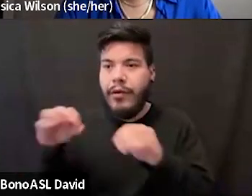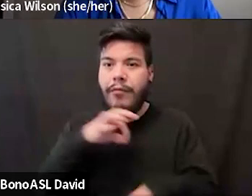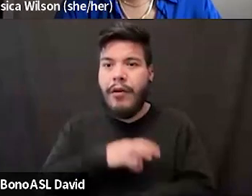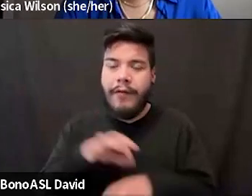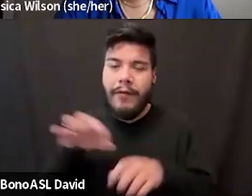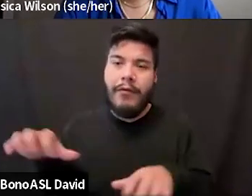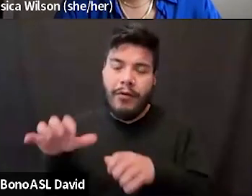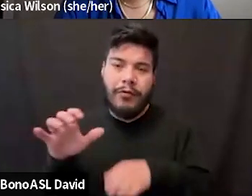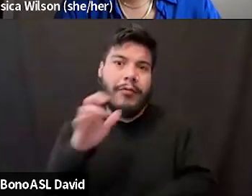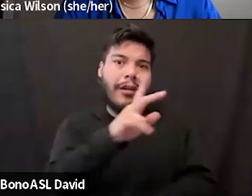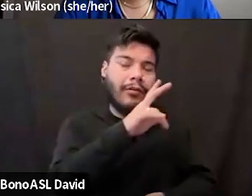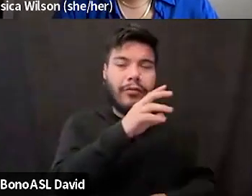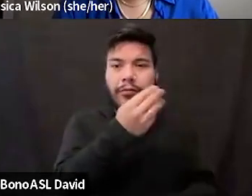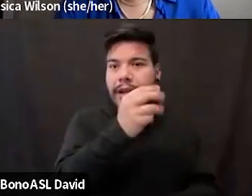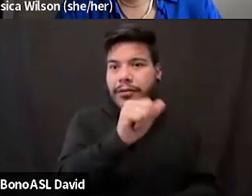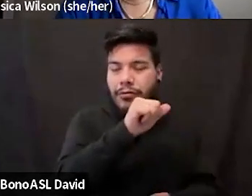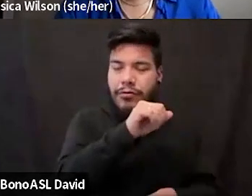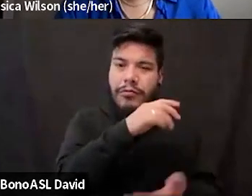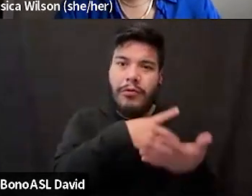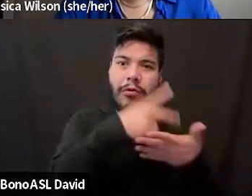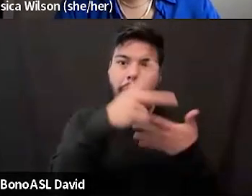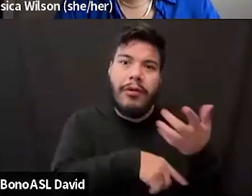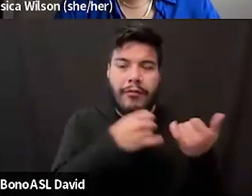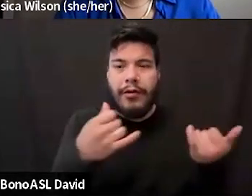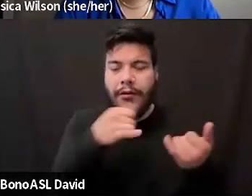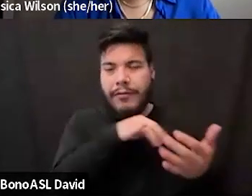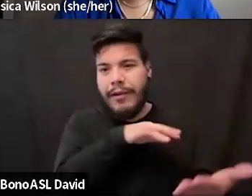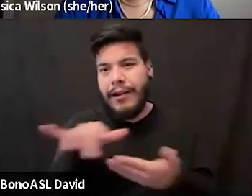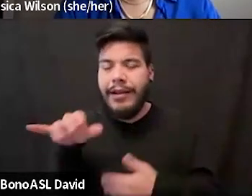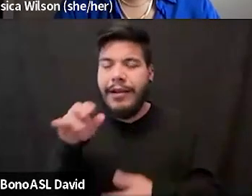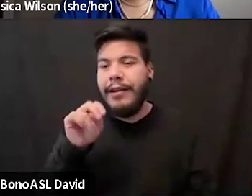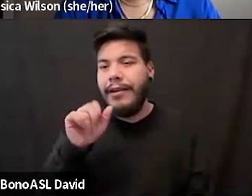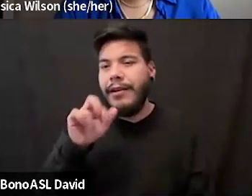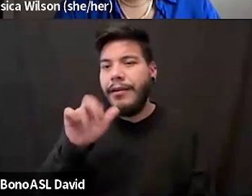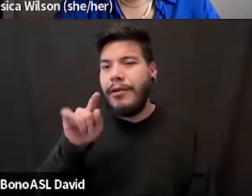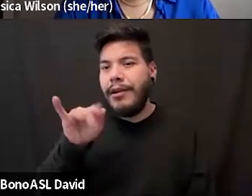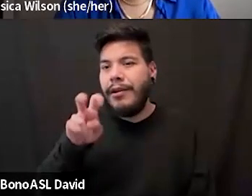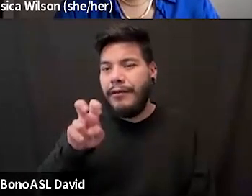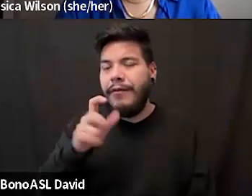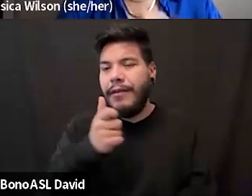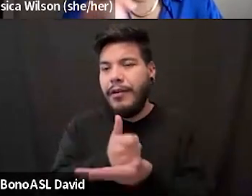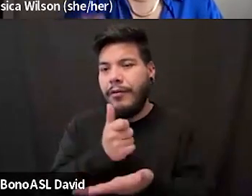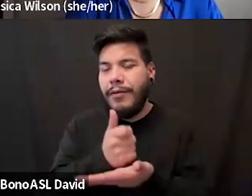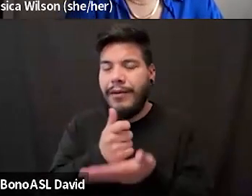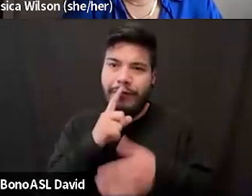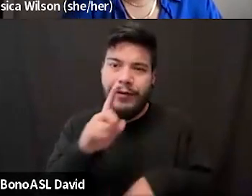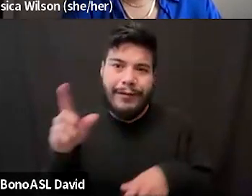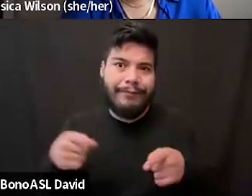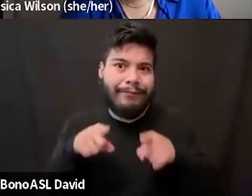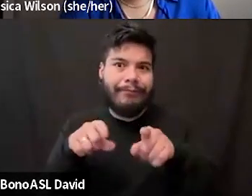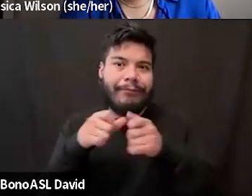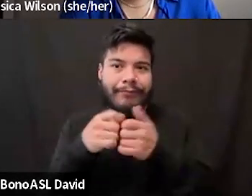Master of Social Work candidate, and I'm studying narrative therapy. So that's very in line with our conversation today. I'm excited to be here.